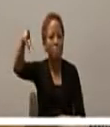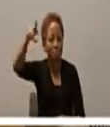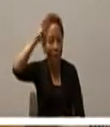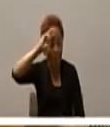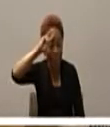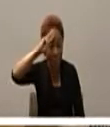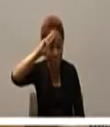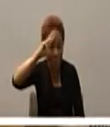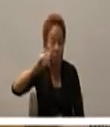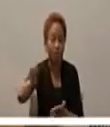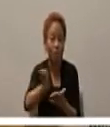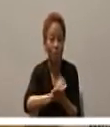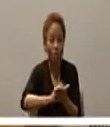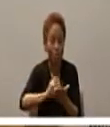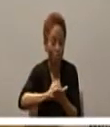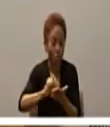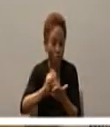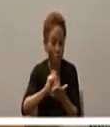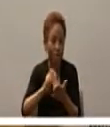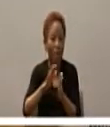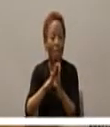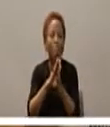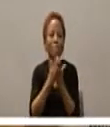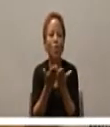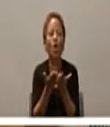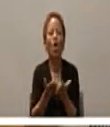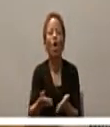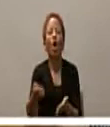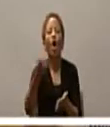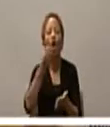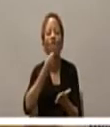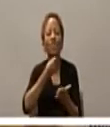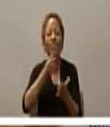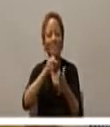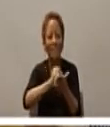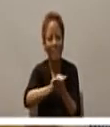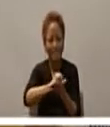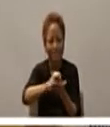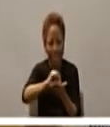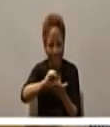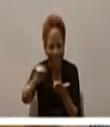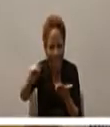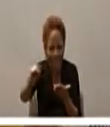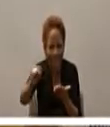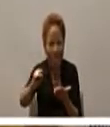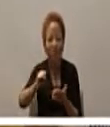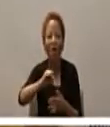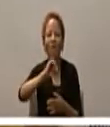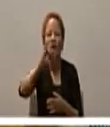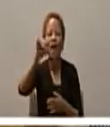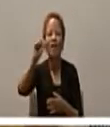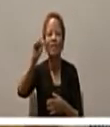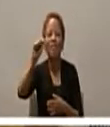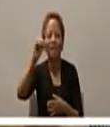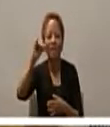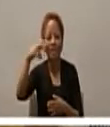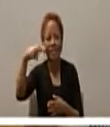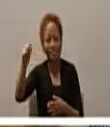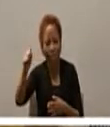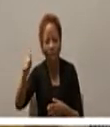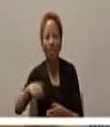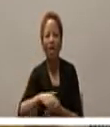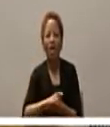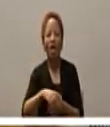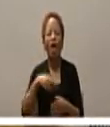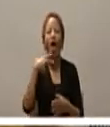book of the sayings of the prophet Isaiah a voice cries in the wilderness prepare a way for the Lord